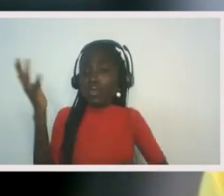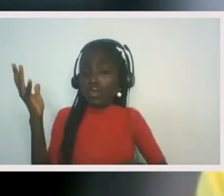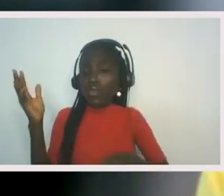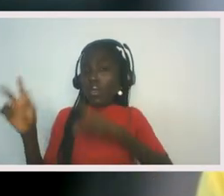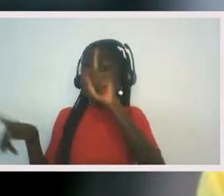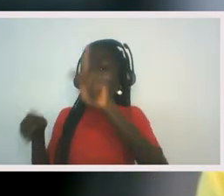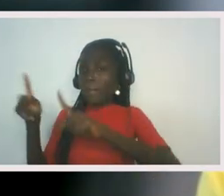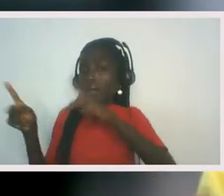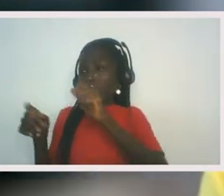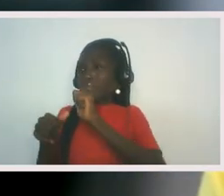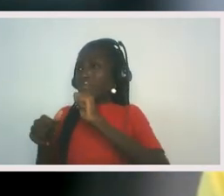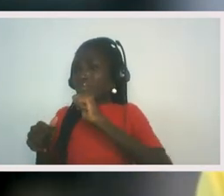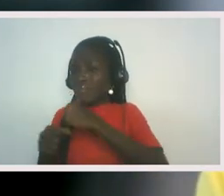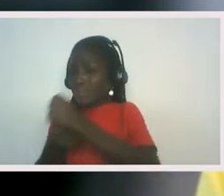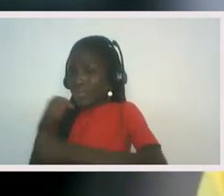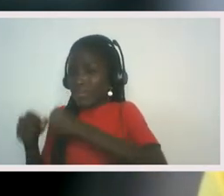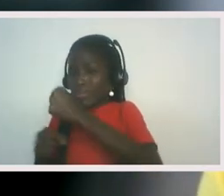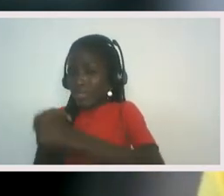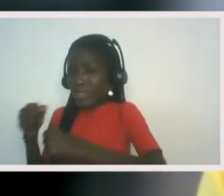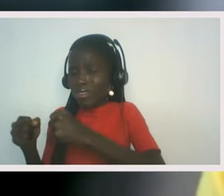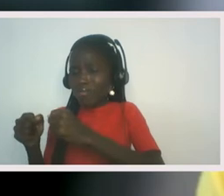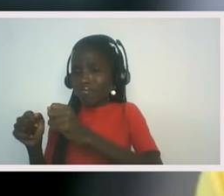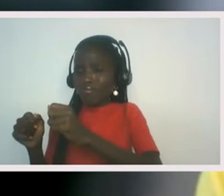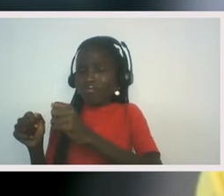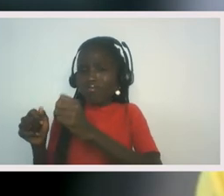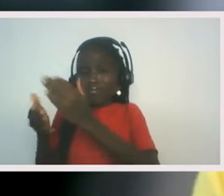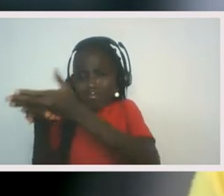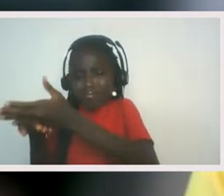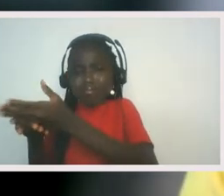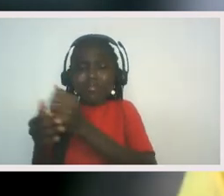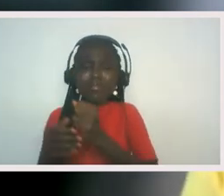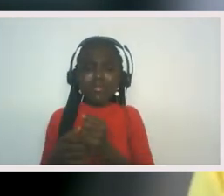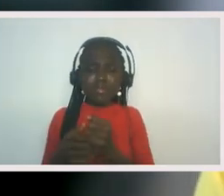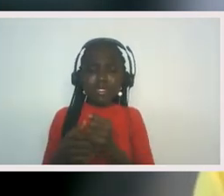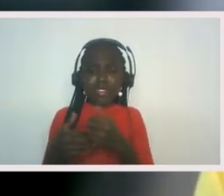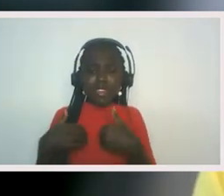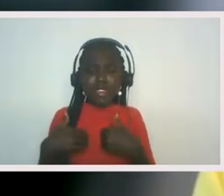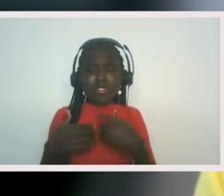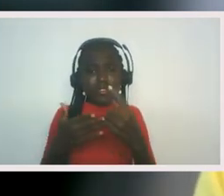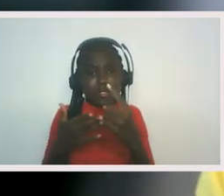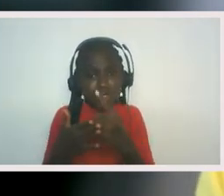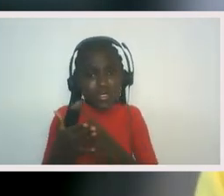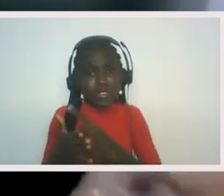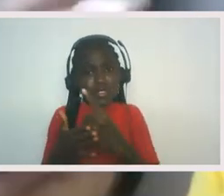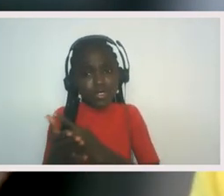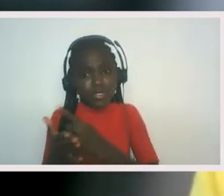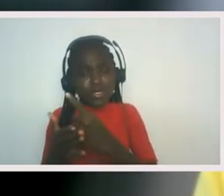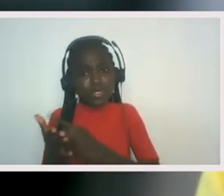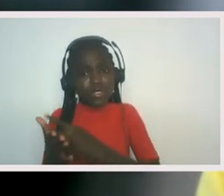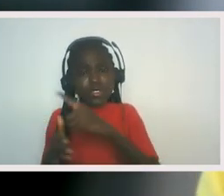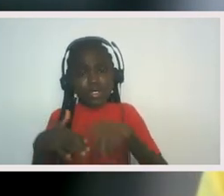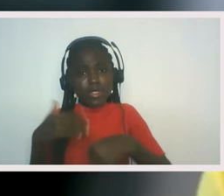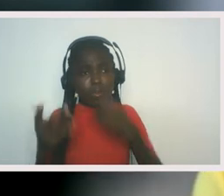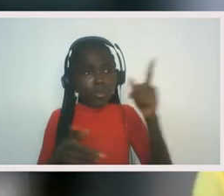conversation, and as we push towards, um, you know, removing the monarch, we, we embrace